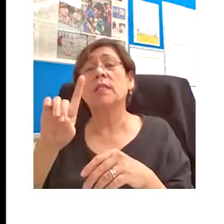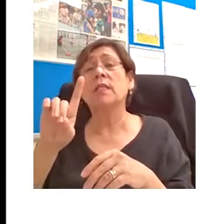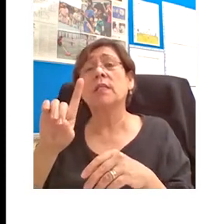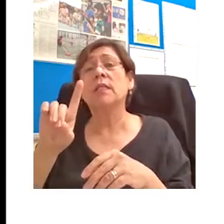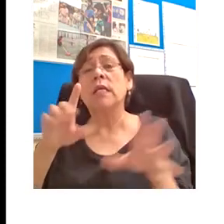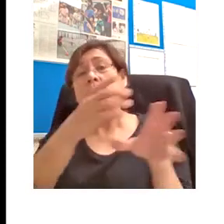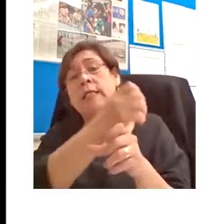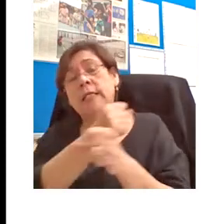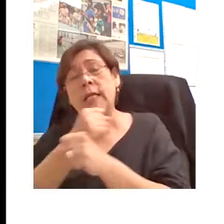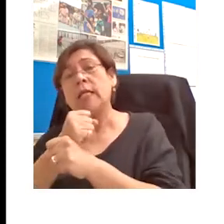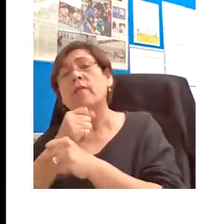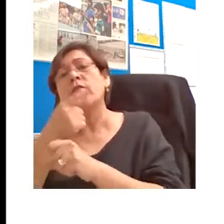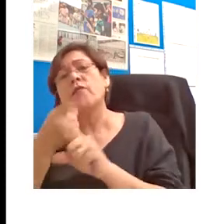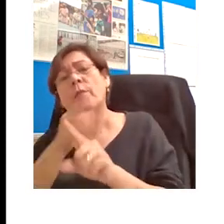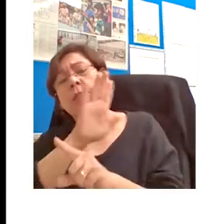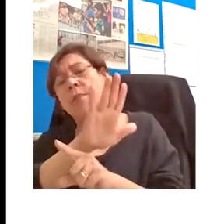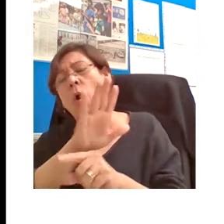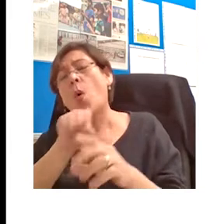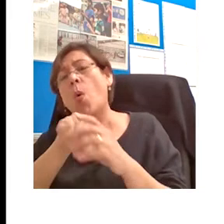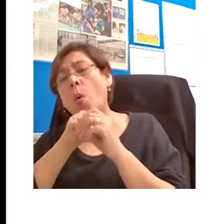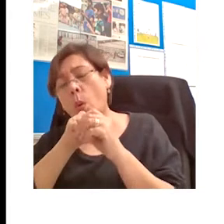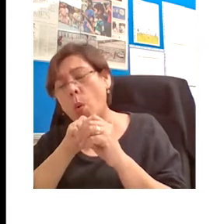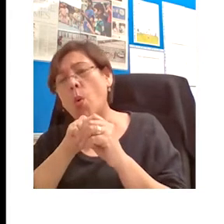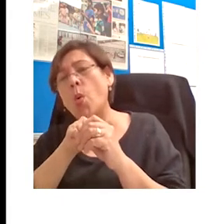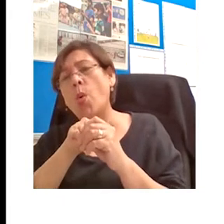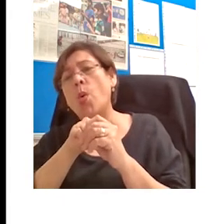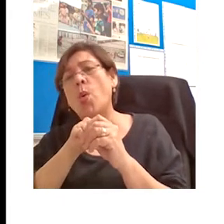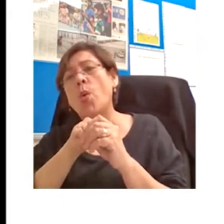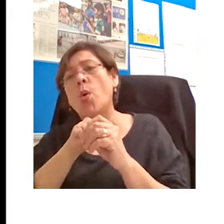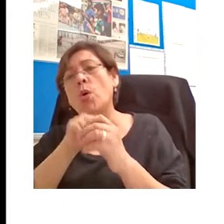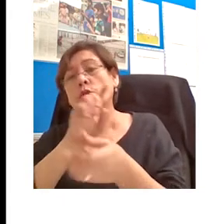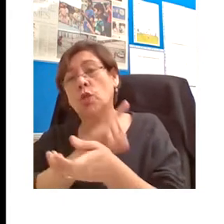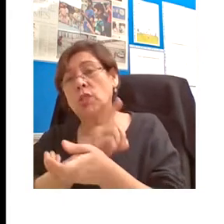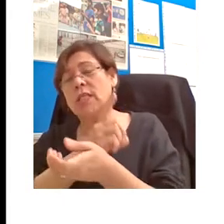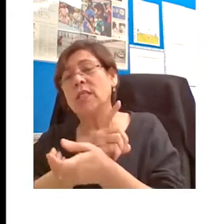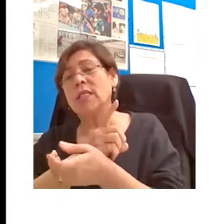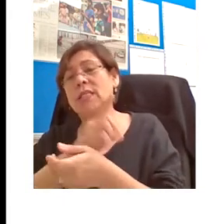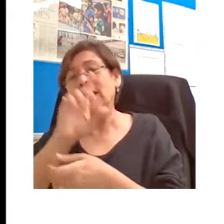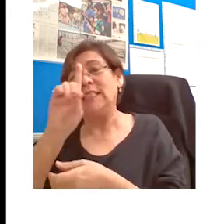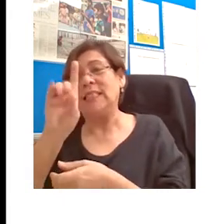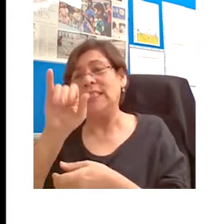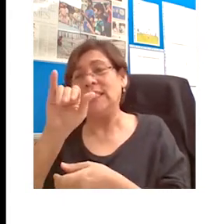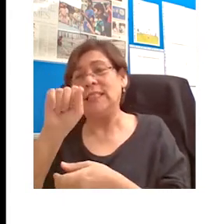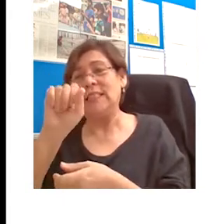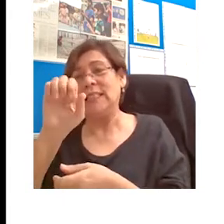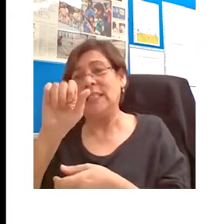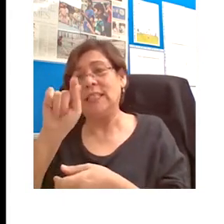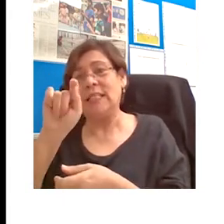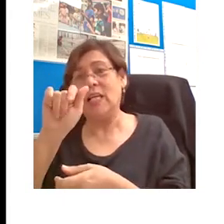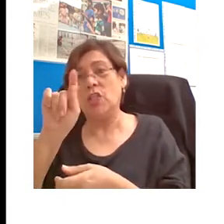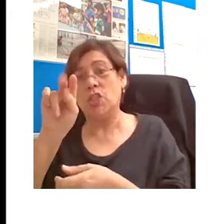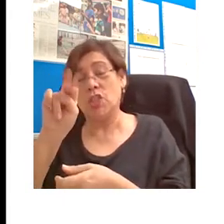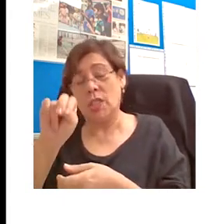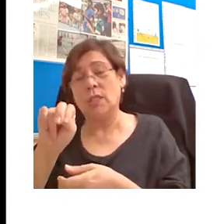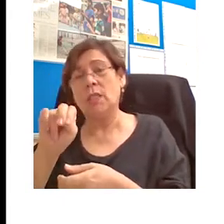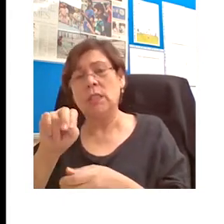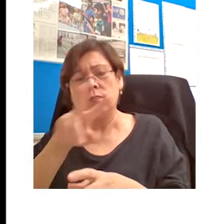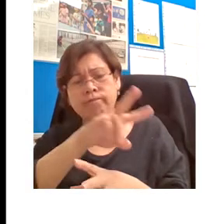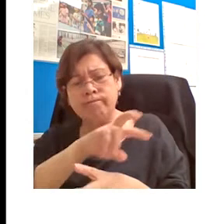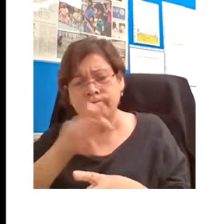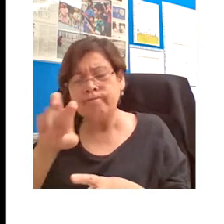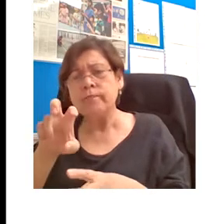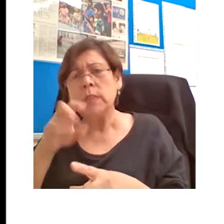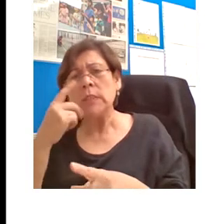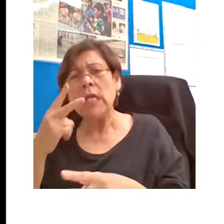doctoral dissertation, allowing him to demonstrate the very beginning of his academic career, the relevance of his specialist